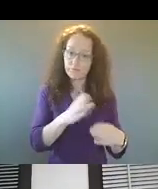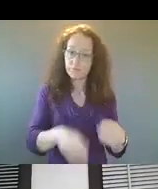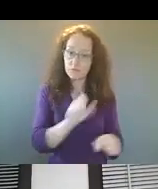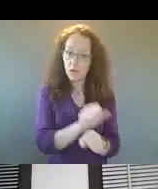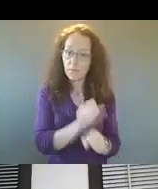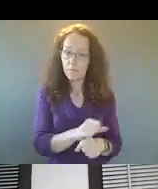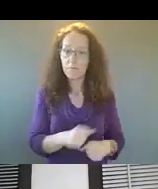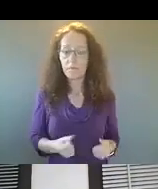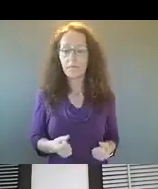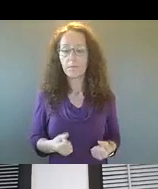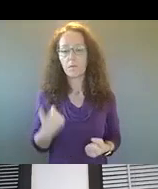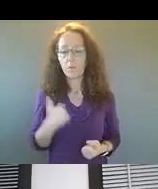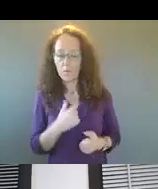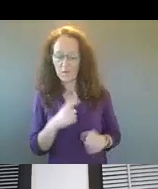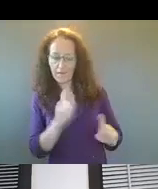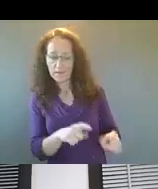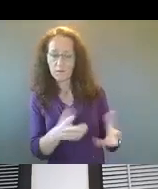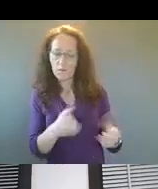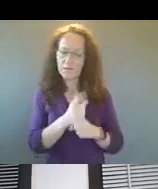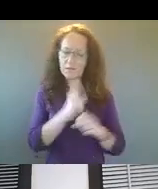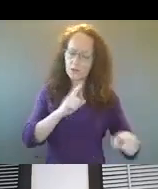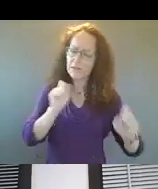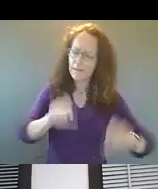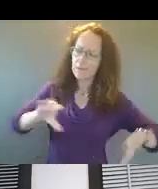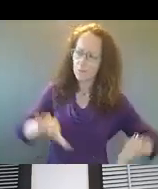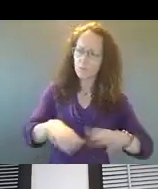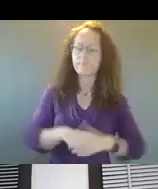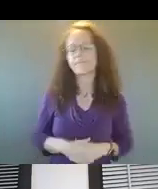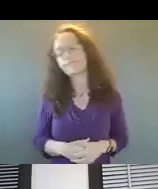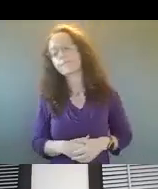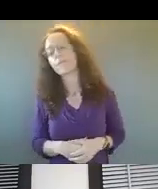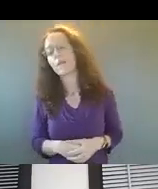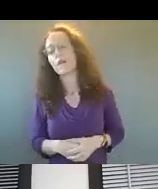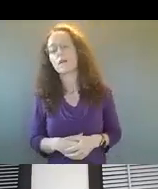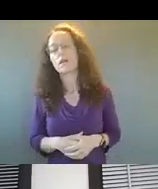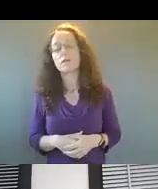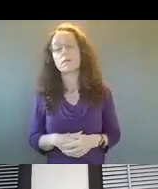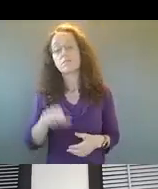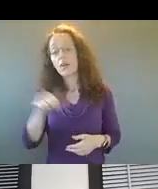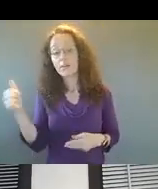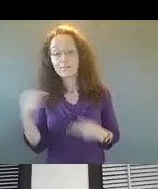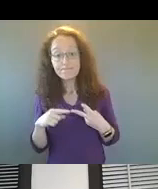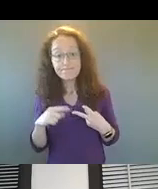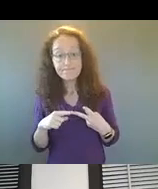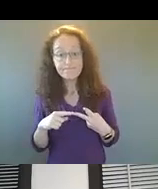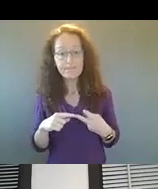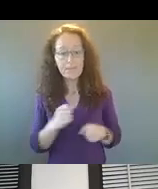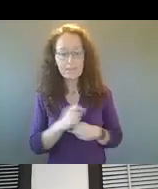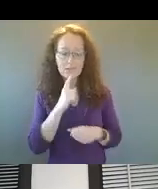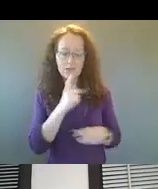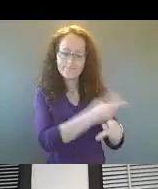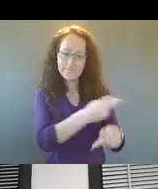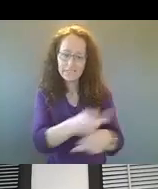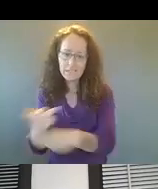Um, and, uh, and I think, uh, the other big thing is just, uh, ensuring that we are, uh, taking care of them. Um,